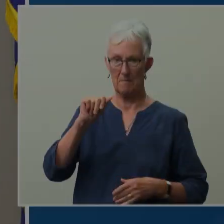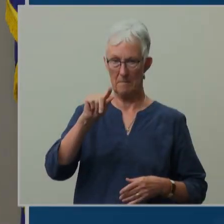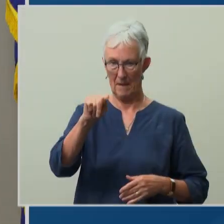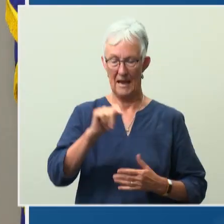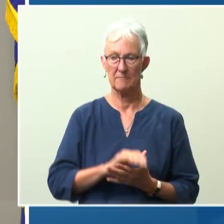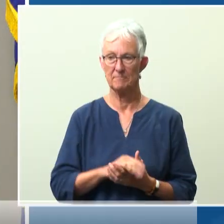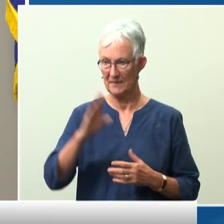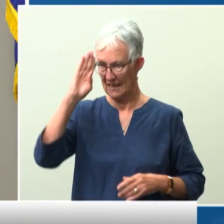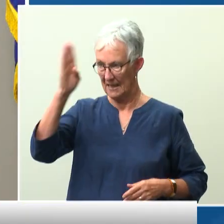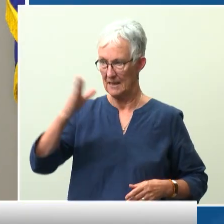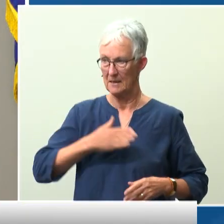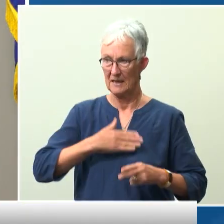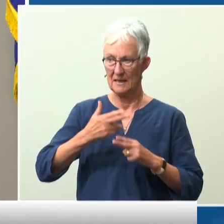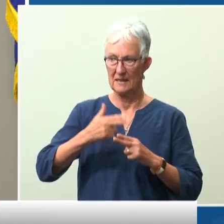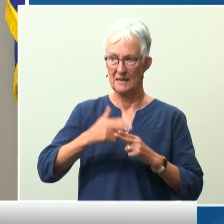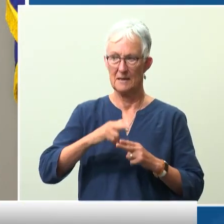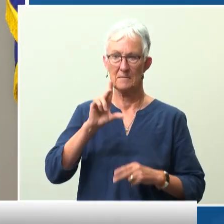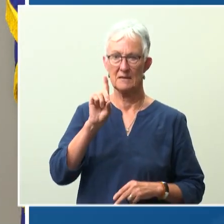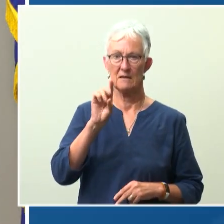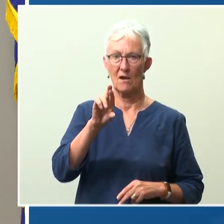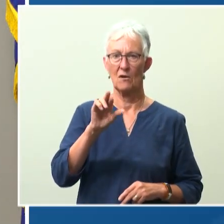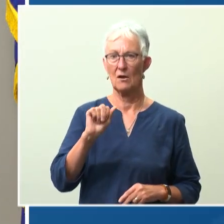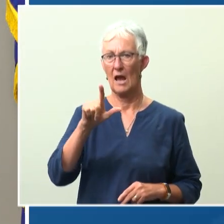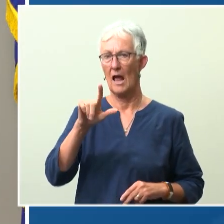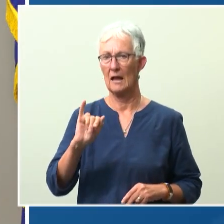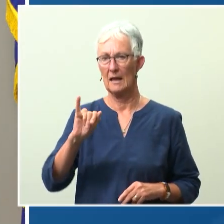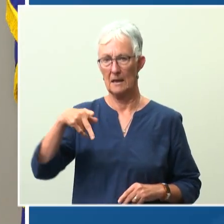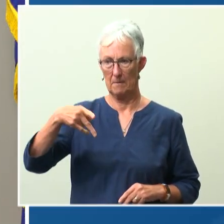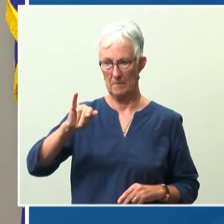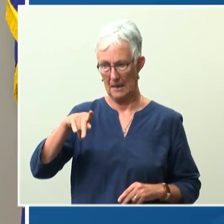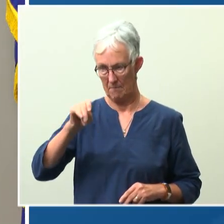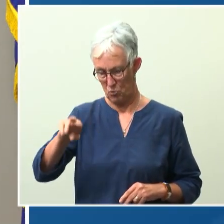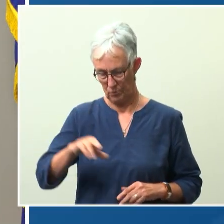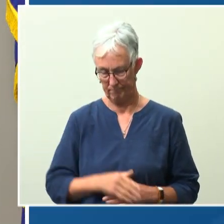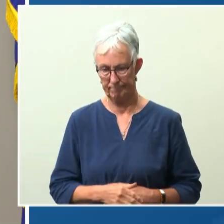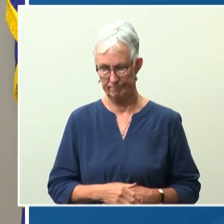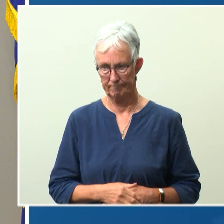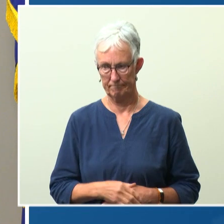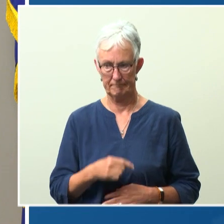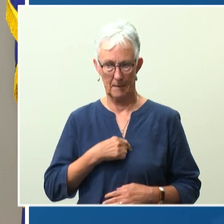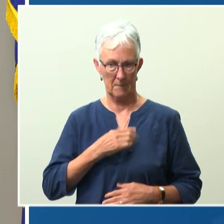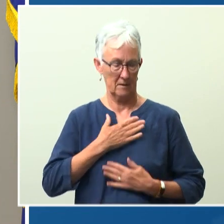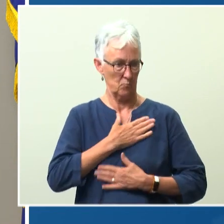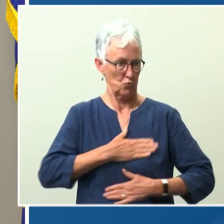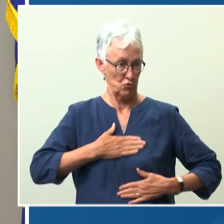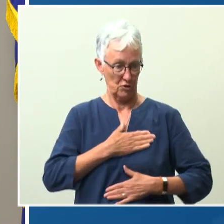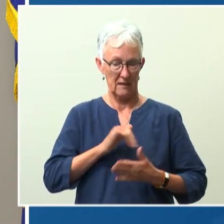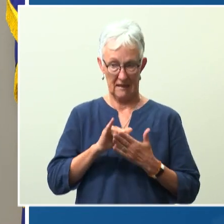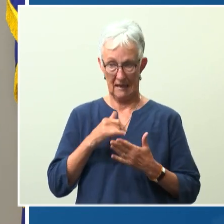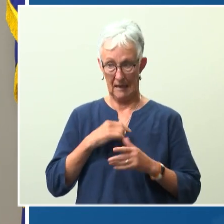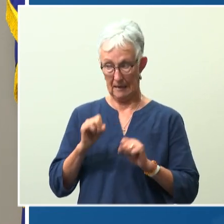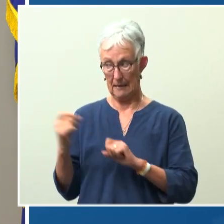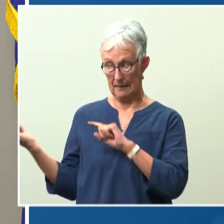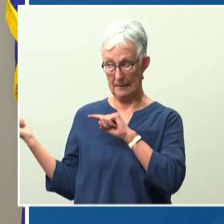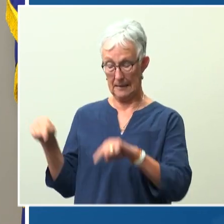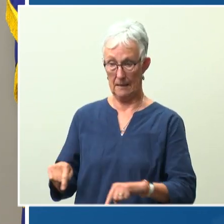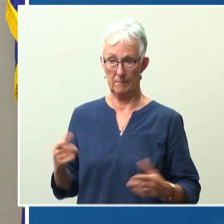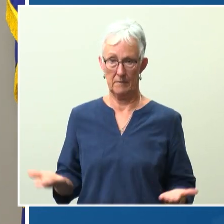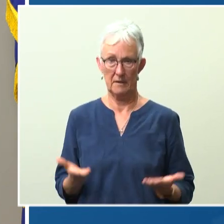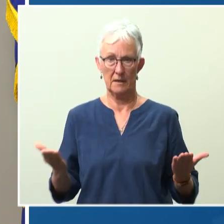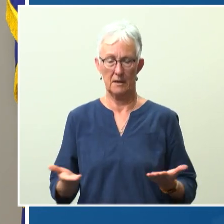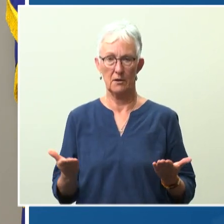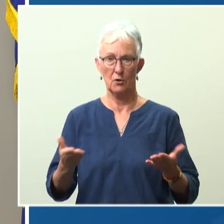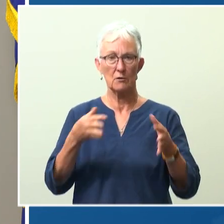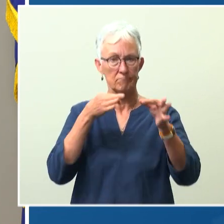Hello, my name is Dr. Allie Piper. I appreciate the opportunity to speak with you today on behalf of the Lancaster County Medical